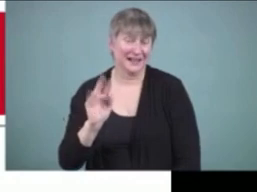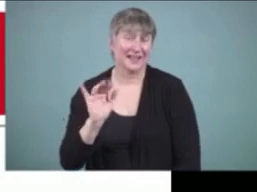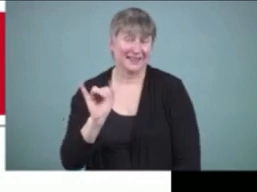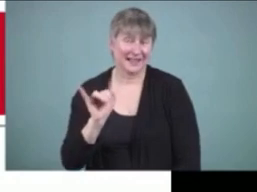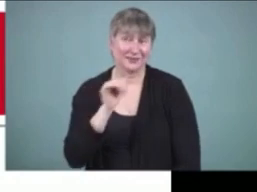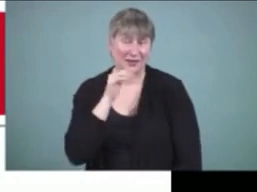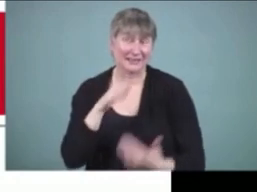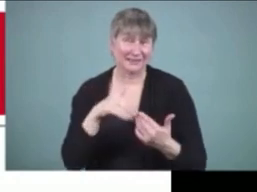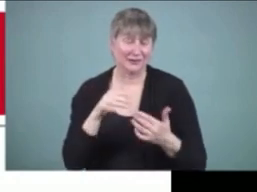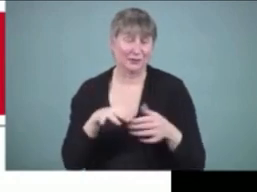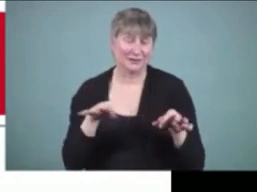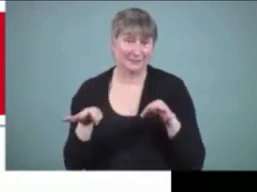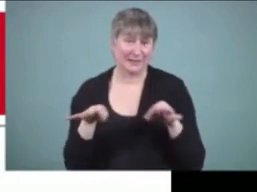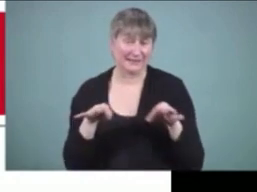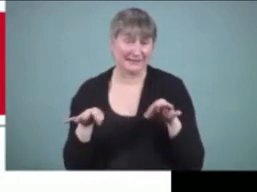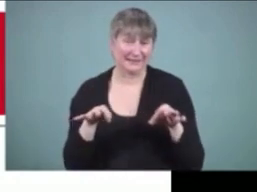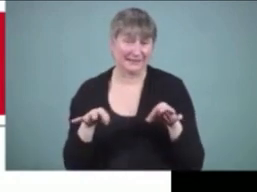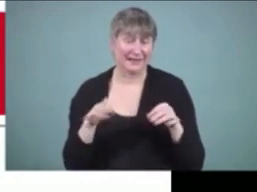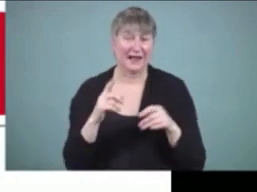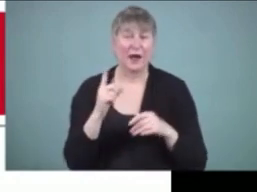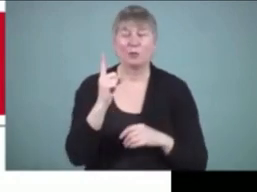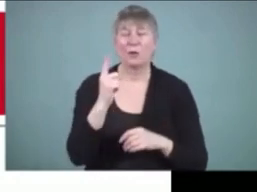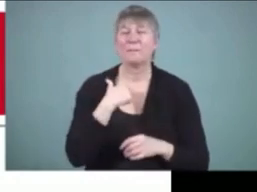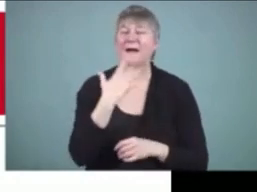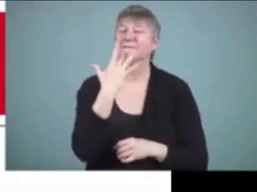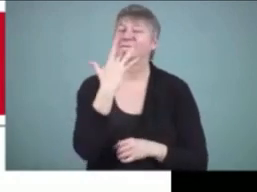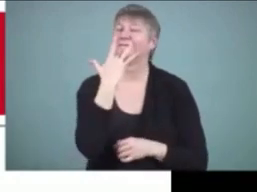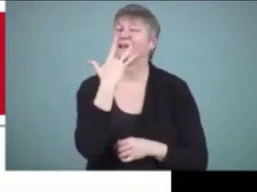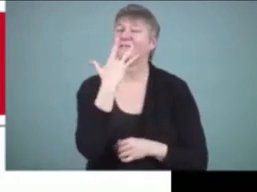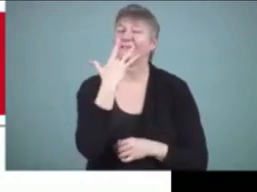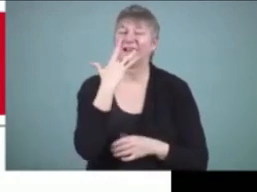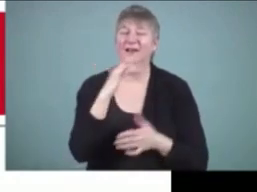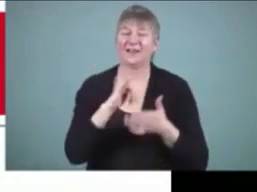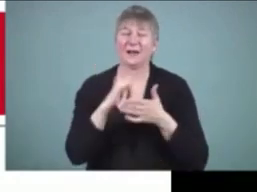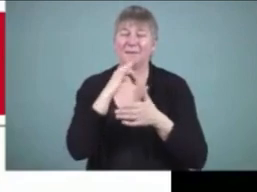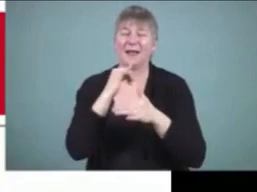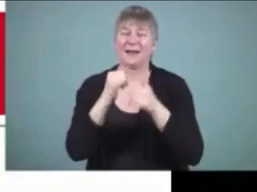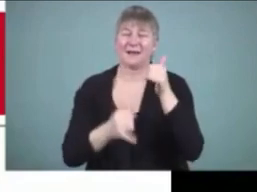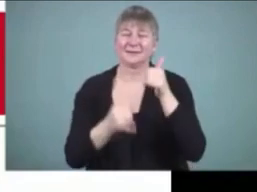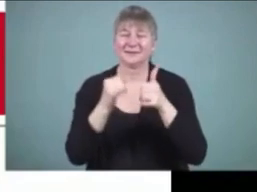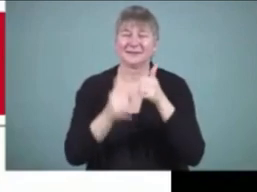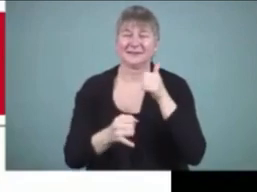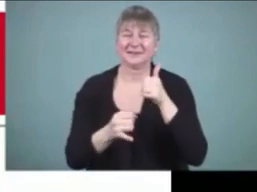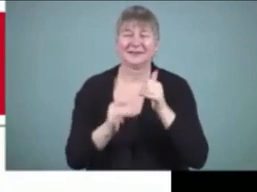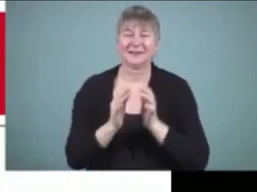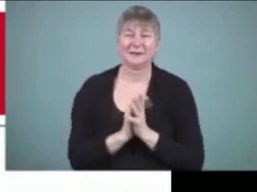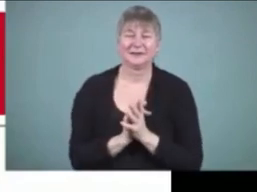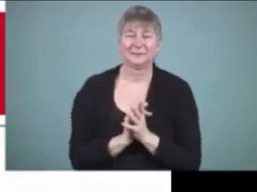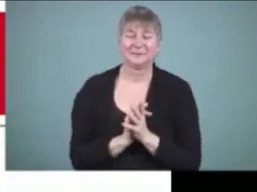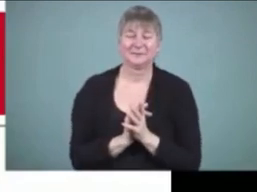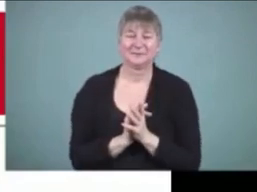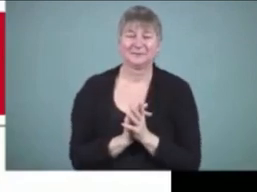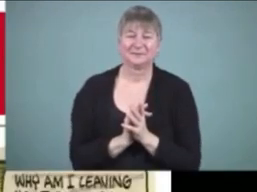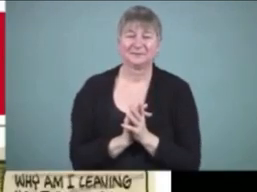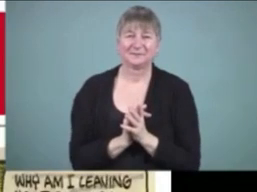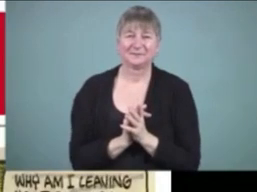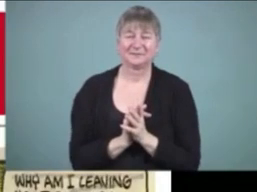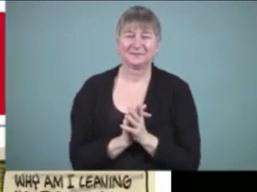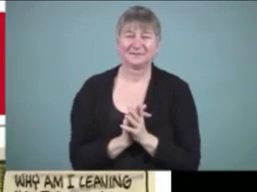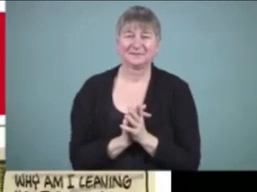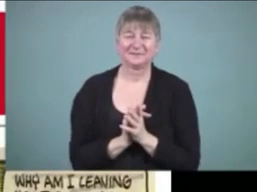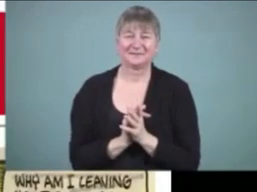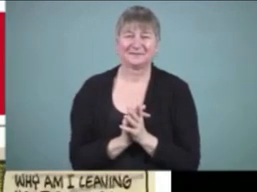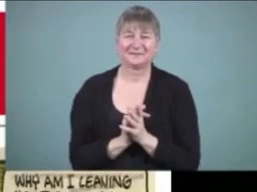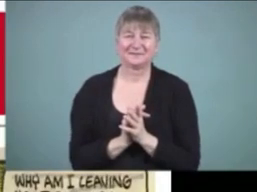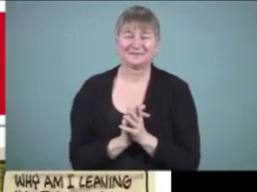explain and probably one of my favorite cartoons that i'll end with um in the next slide which is